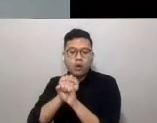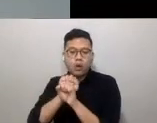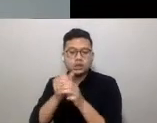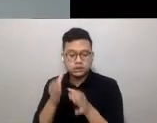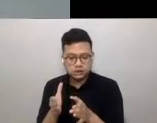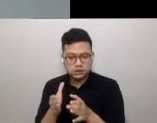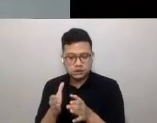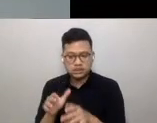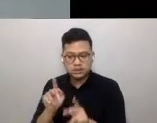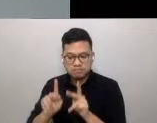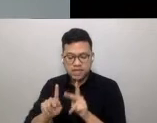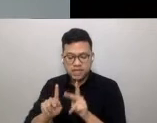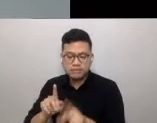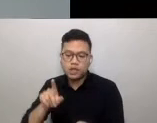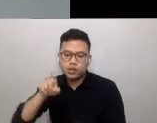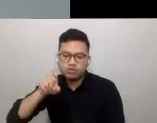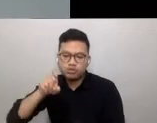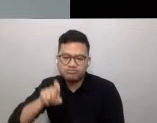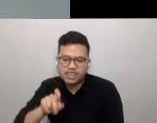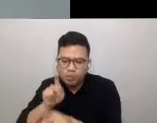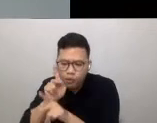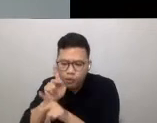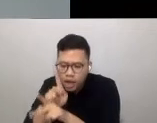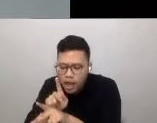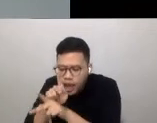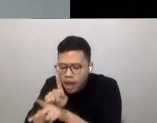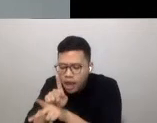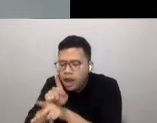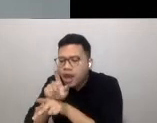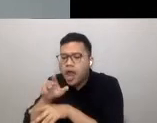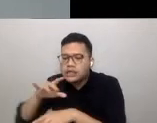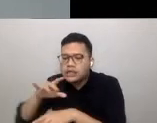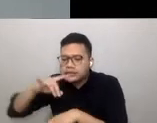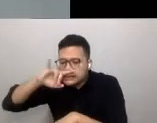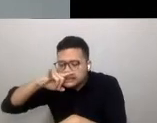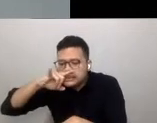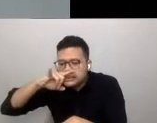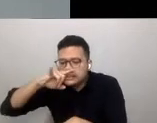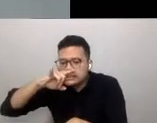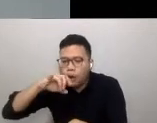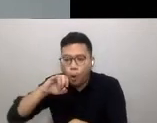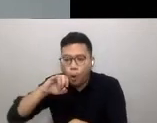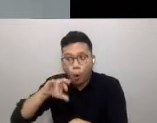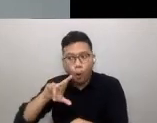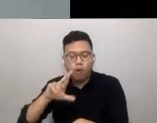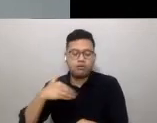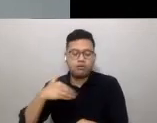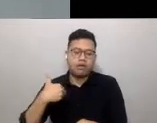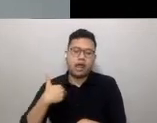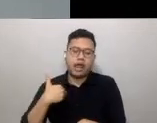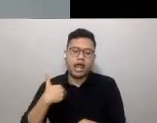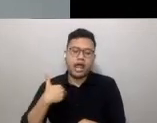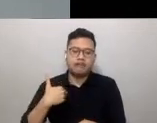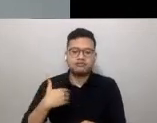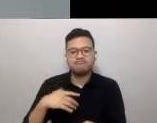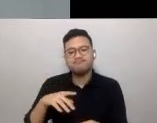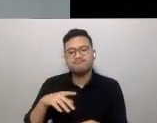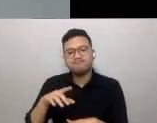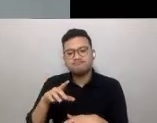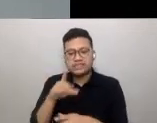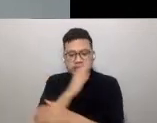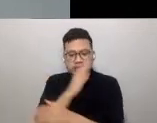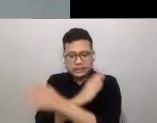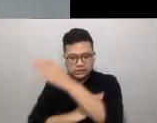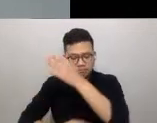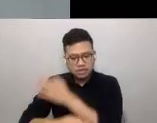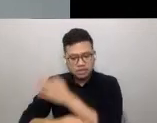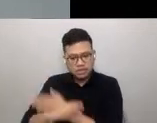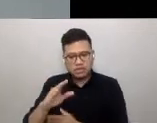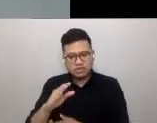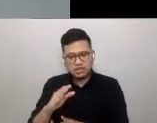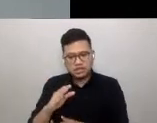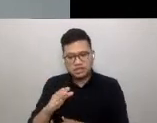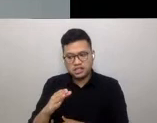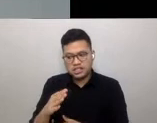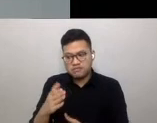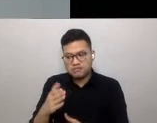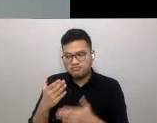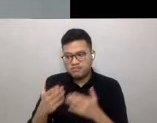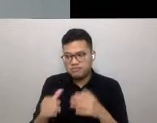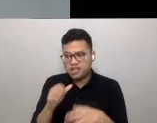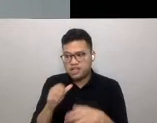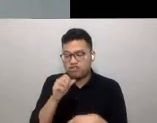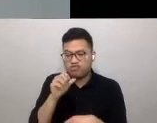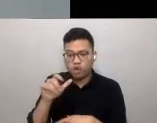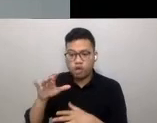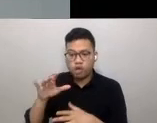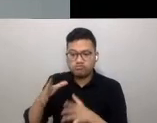with childcare needs, who is a primary caregiver, or who has a disability may less likely return to the office and should